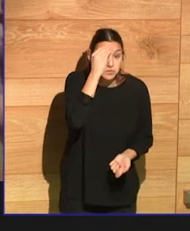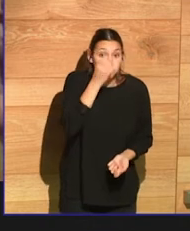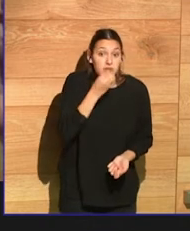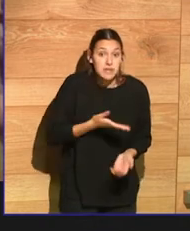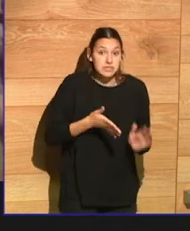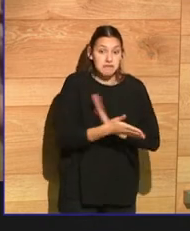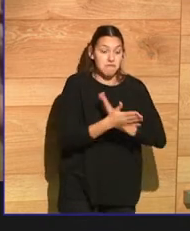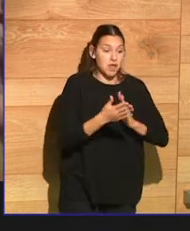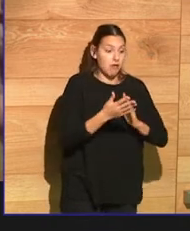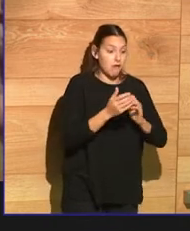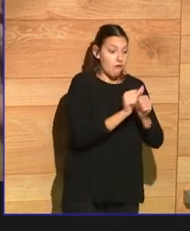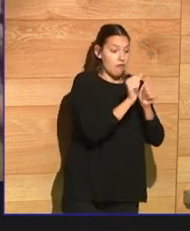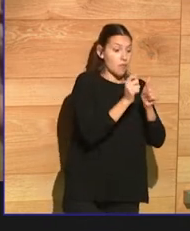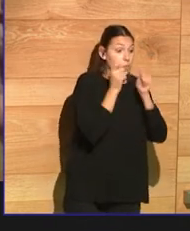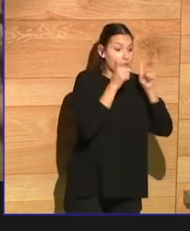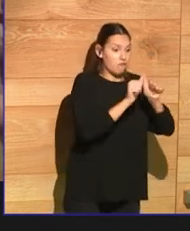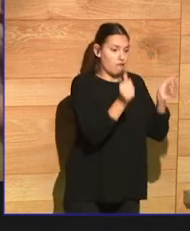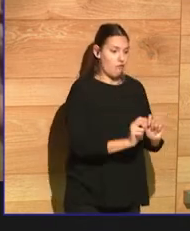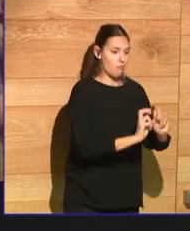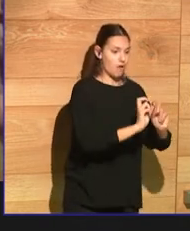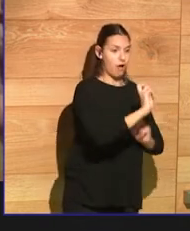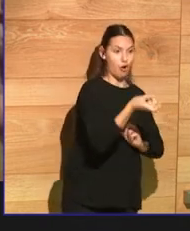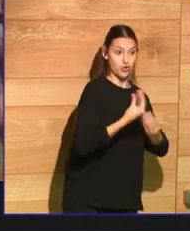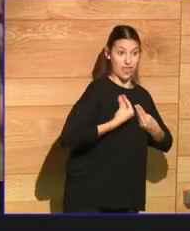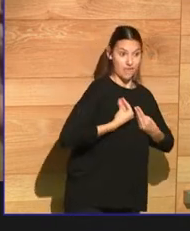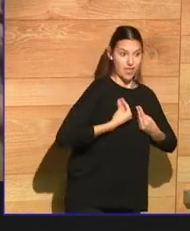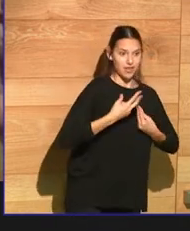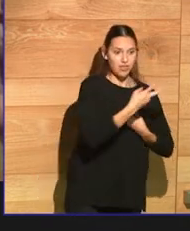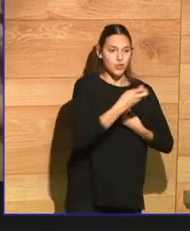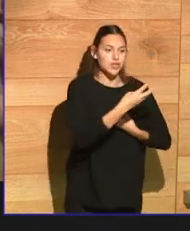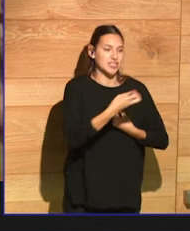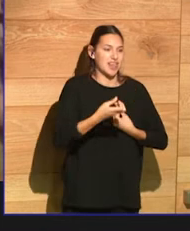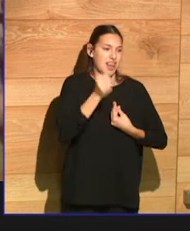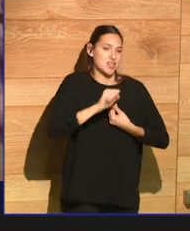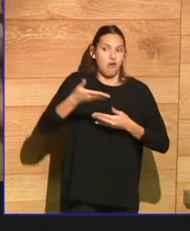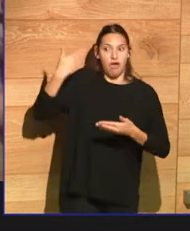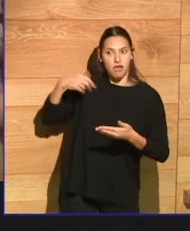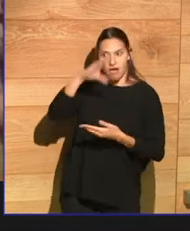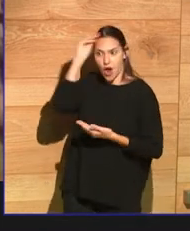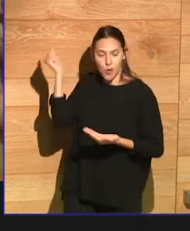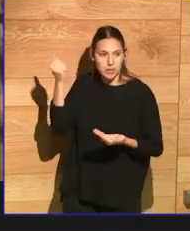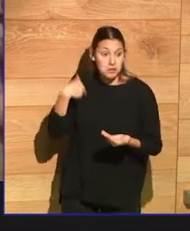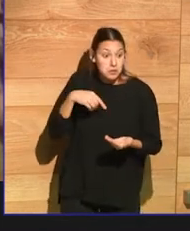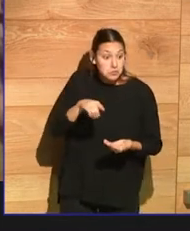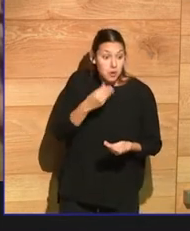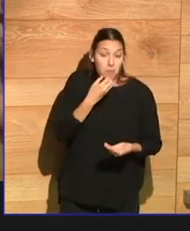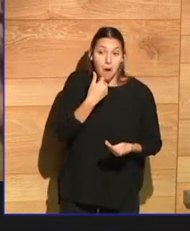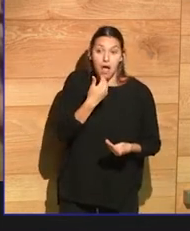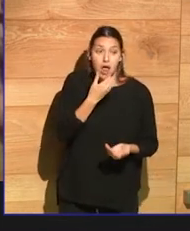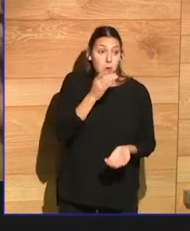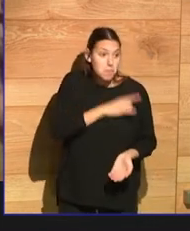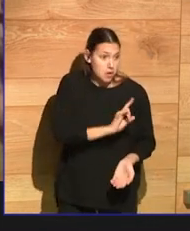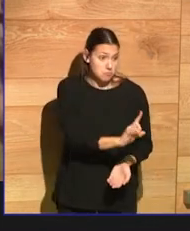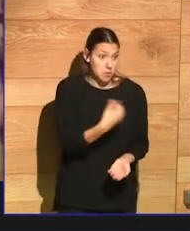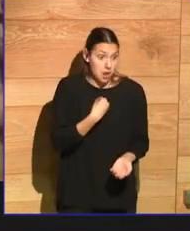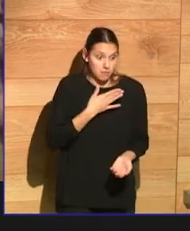200, 300 years ago. And I don't see that as a bad thing. I think that's kind of fascinating because I